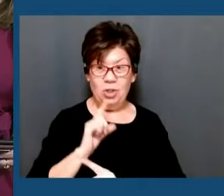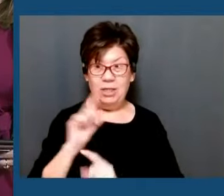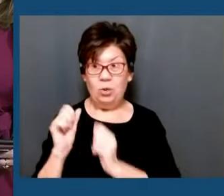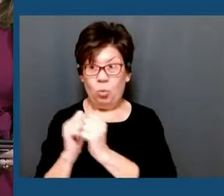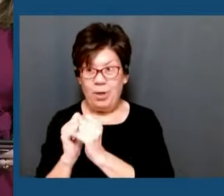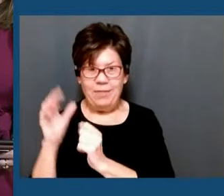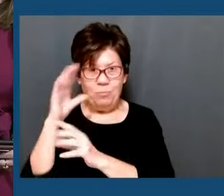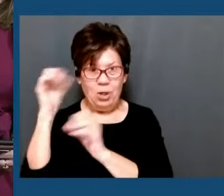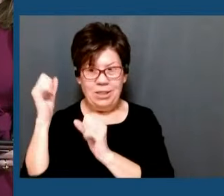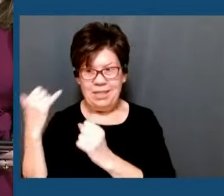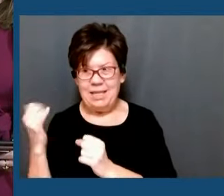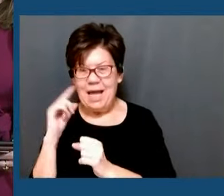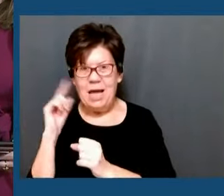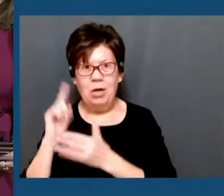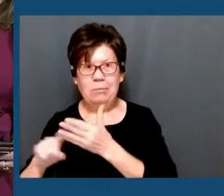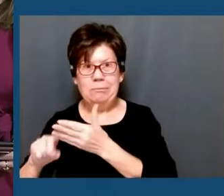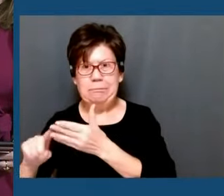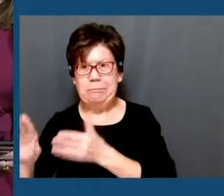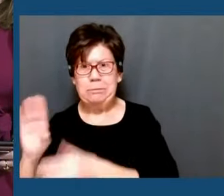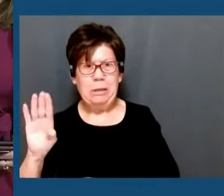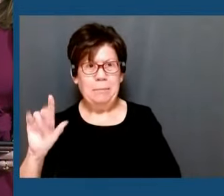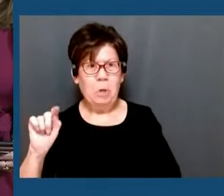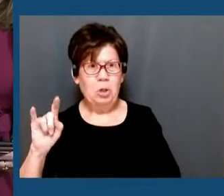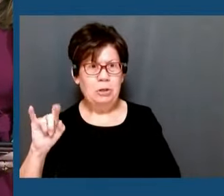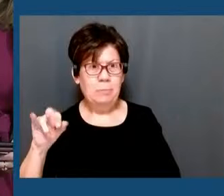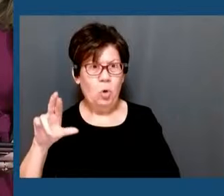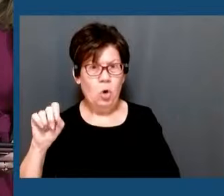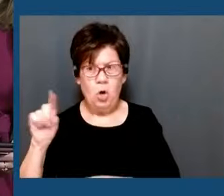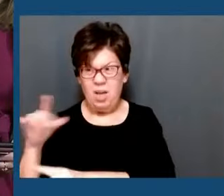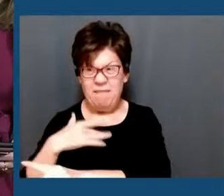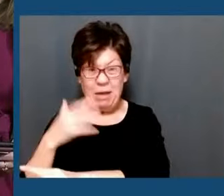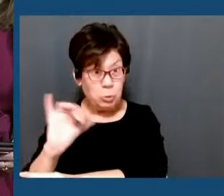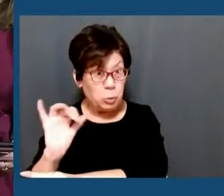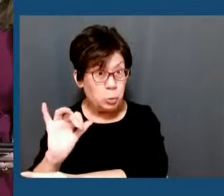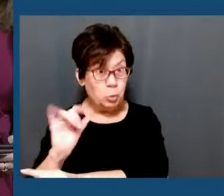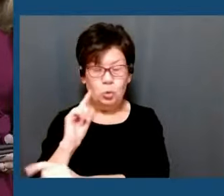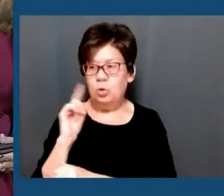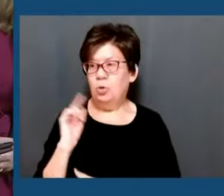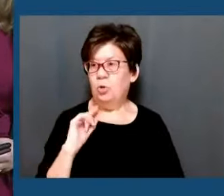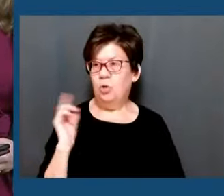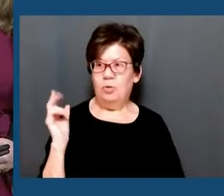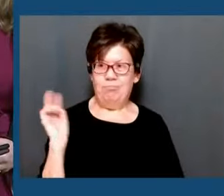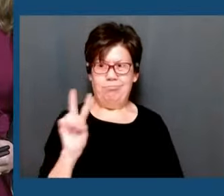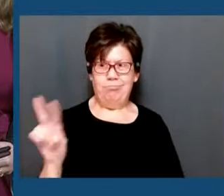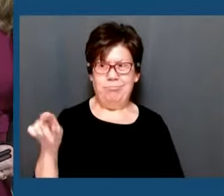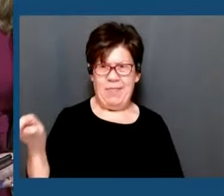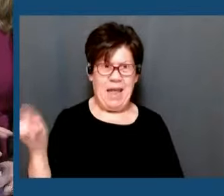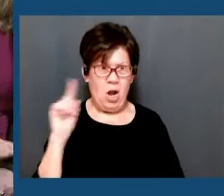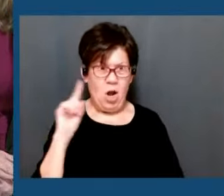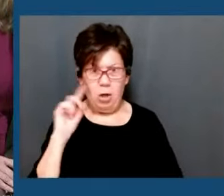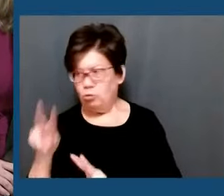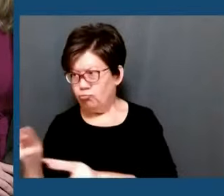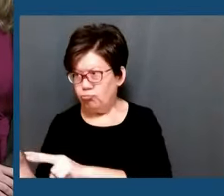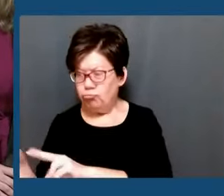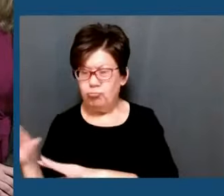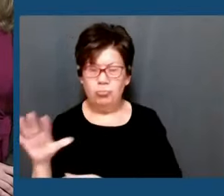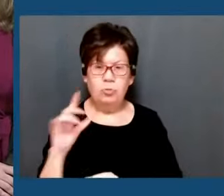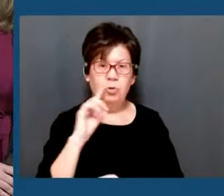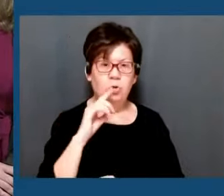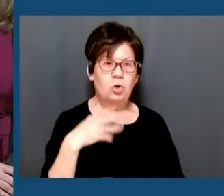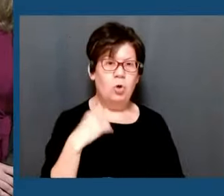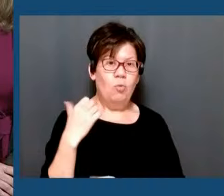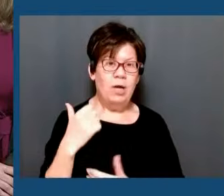they felt the effects even in Baltimore. So it's been a very unsettling day to see the leaves. But the White House offered any assistance.